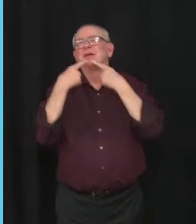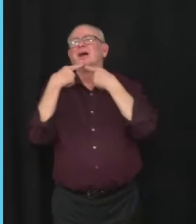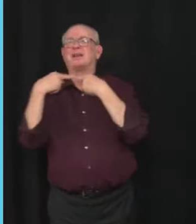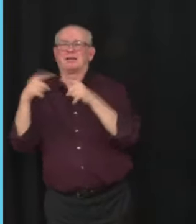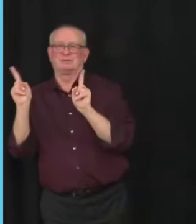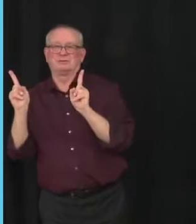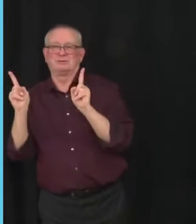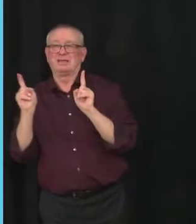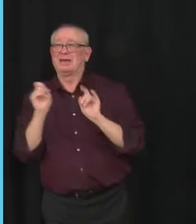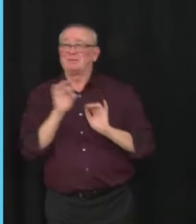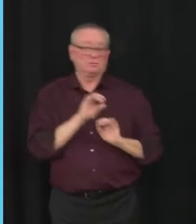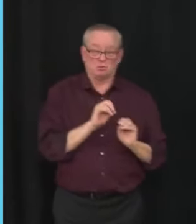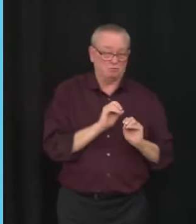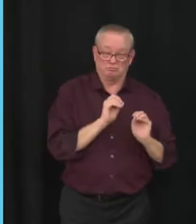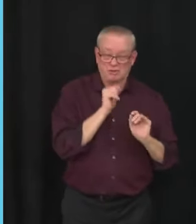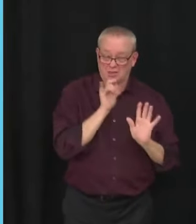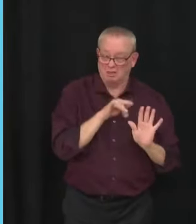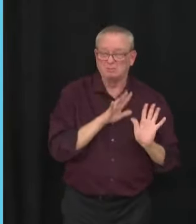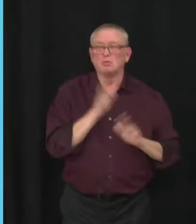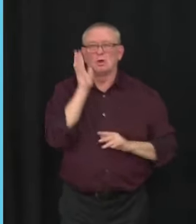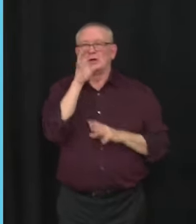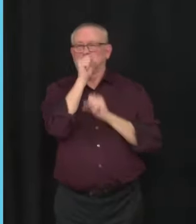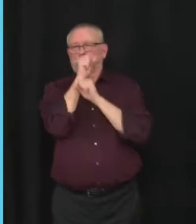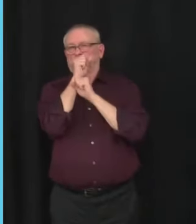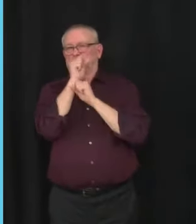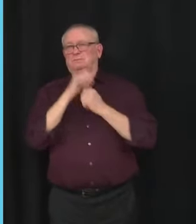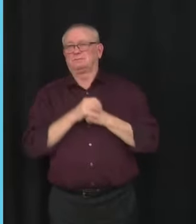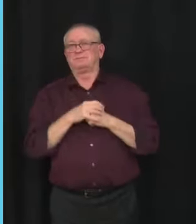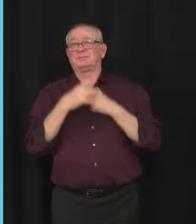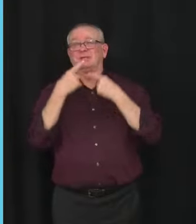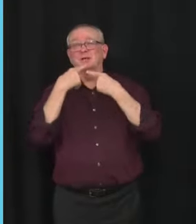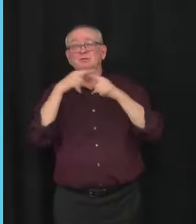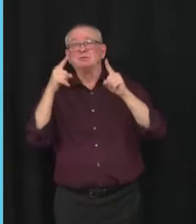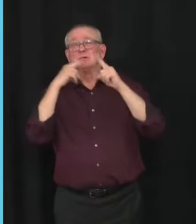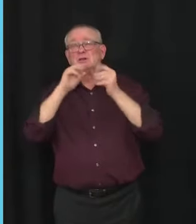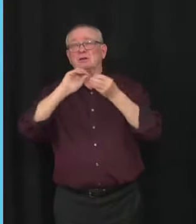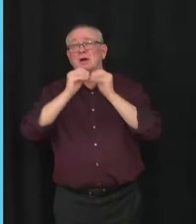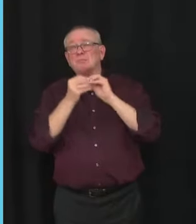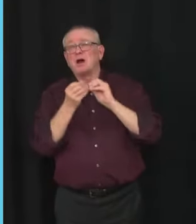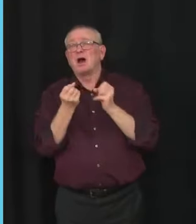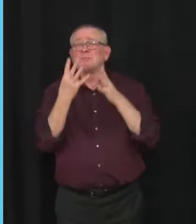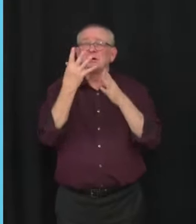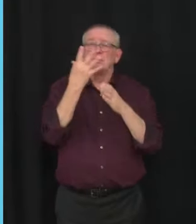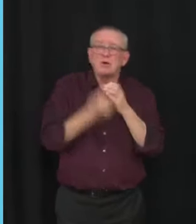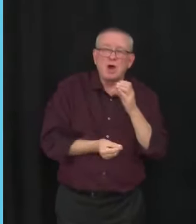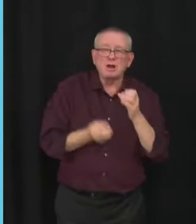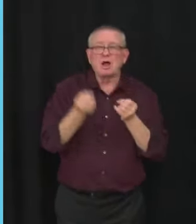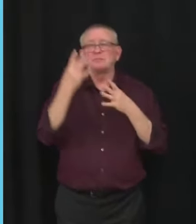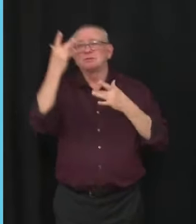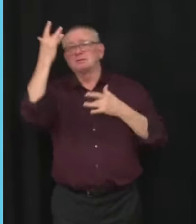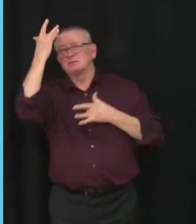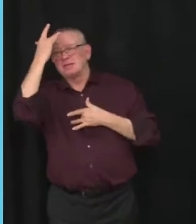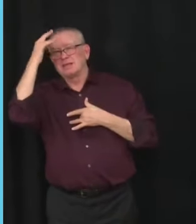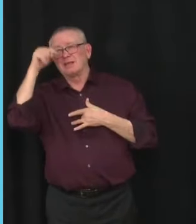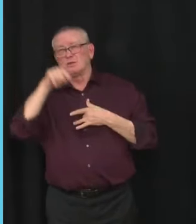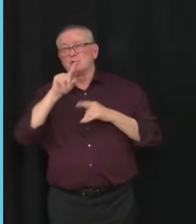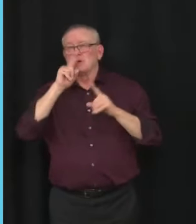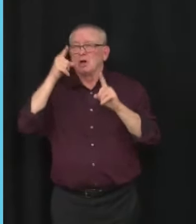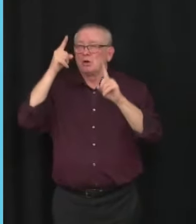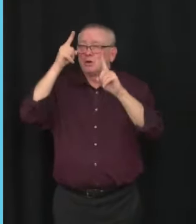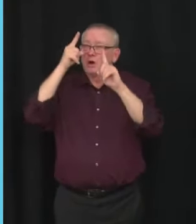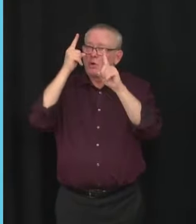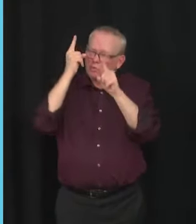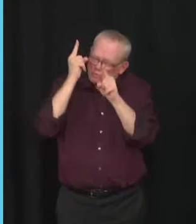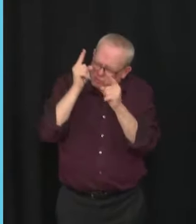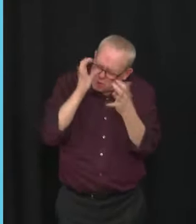numbers we are reporting are as accurate as possible. Again, I offer my sympathies to everyone who has suffered loss from